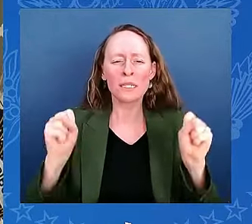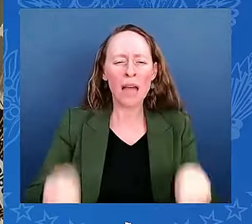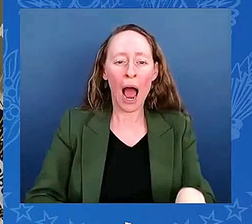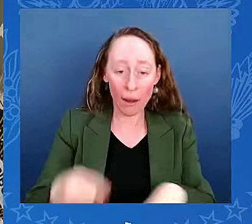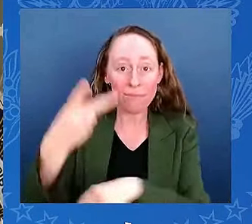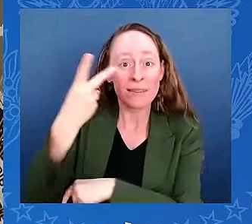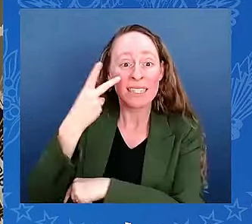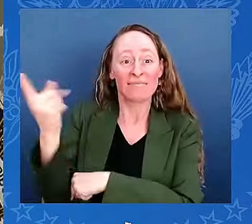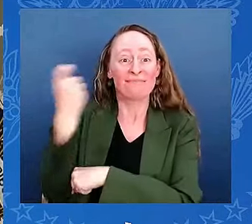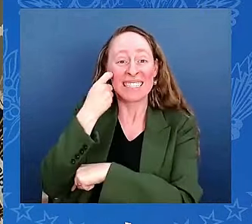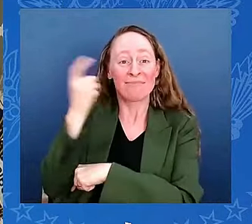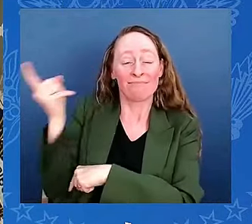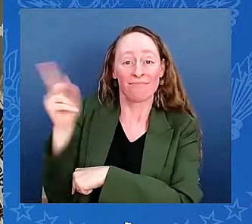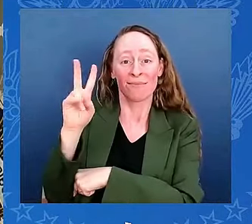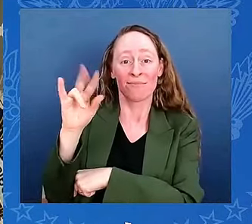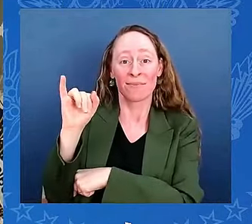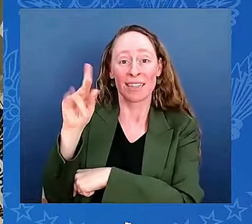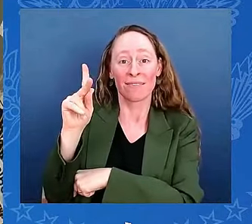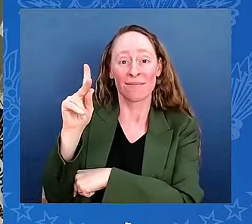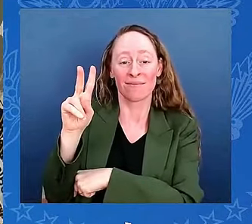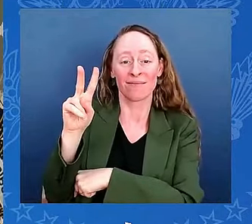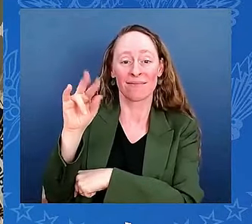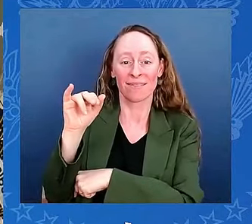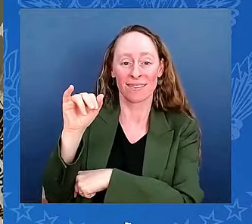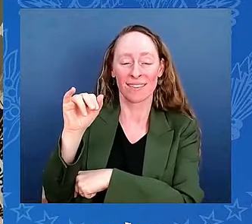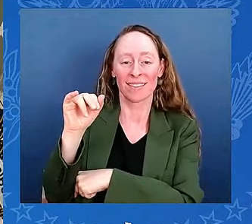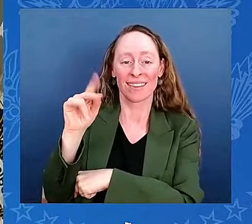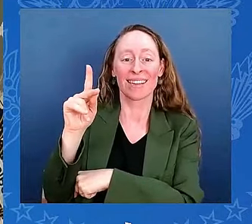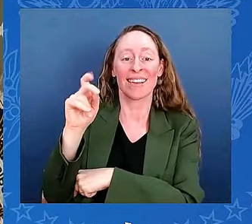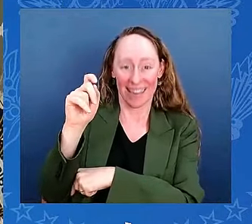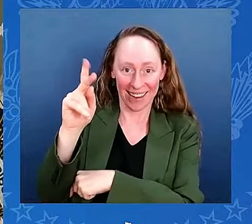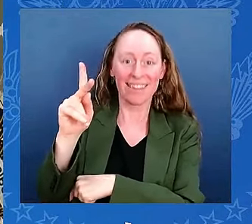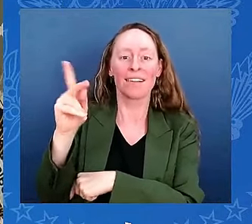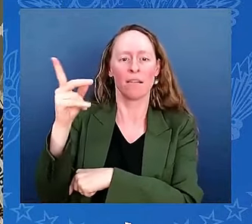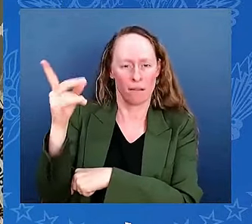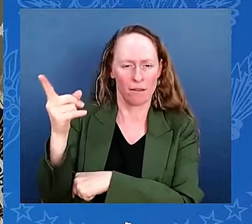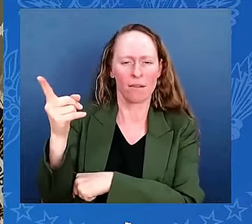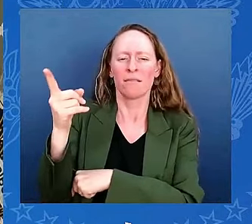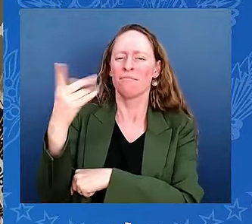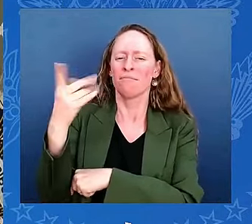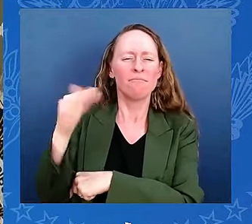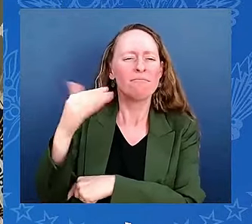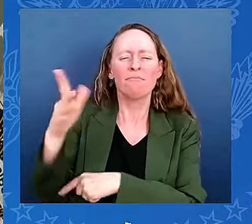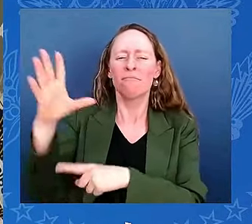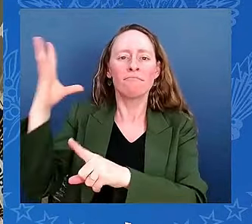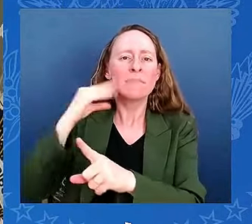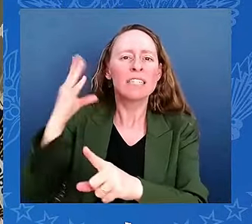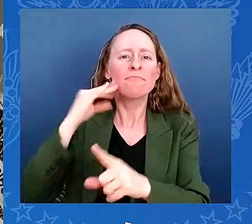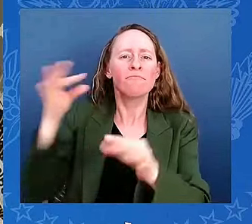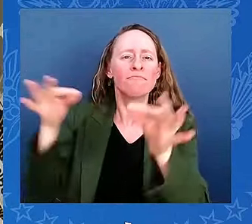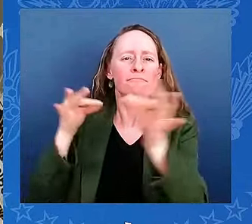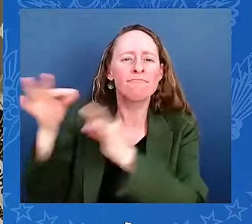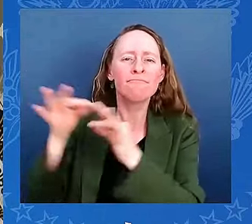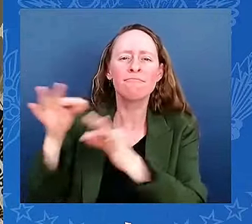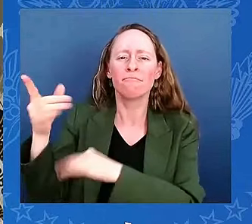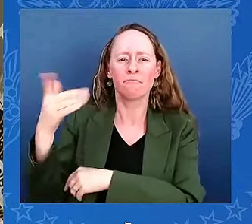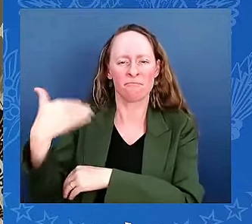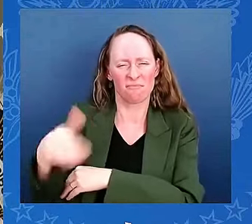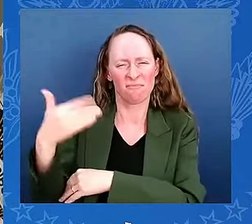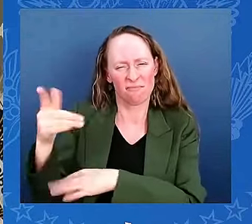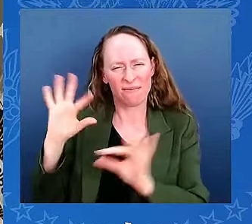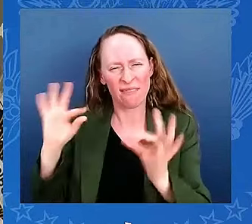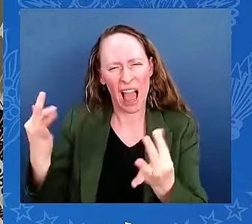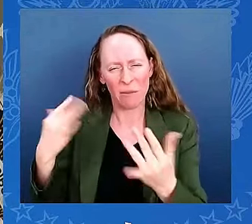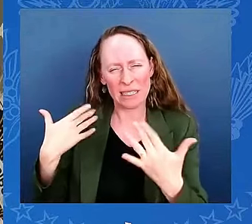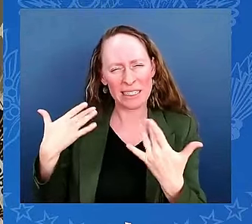talk about the journey that he — of that belief. A journey of hard work, education, entrepreneurship, belief in